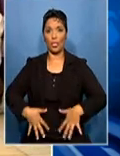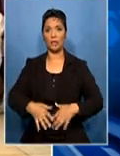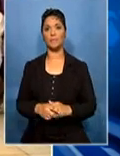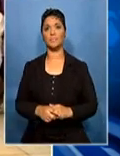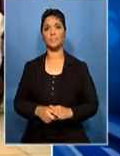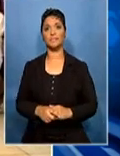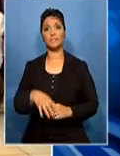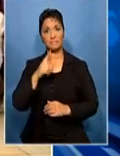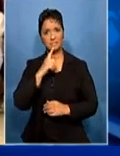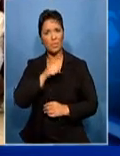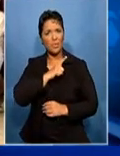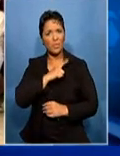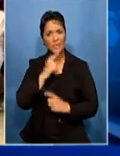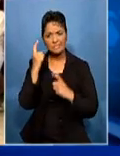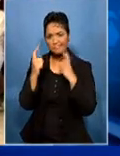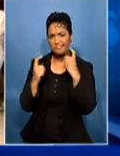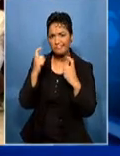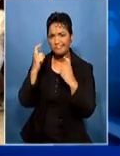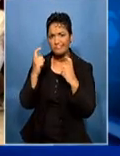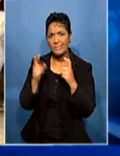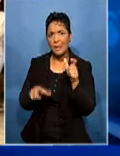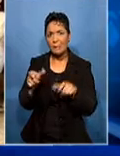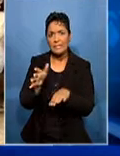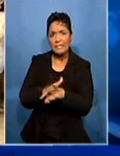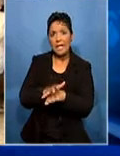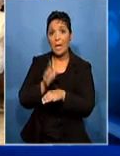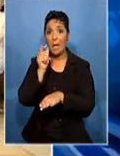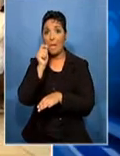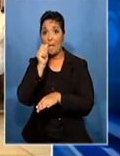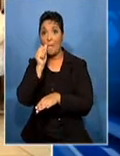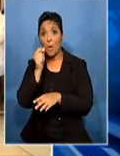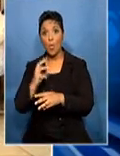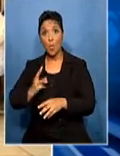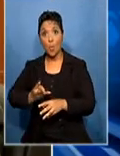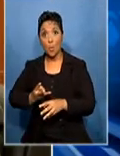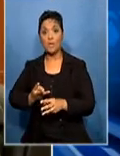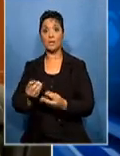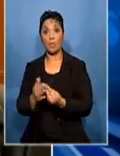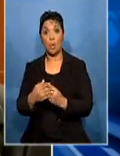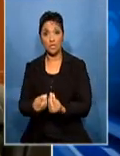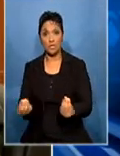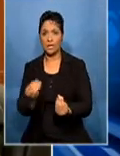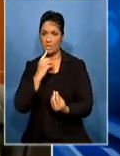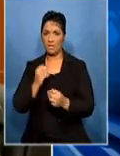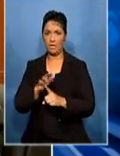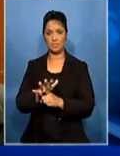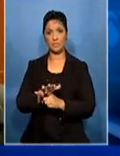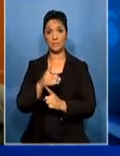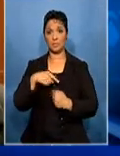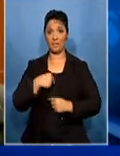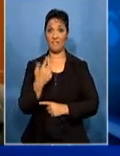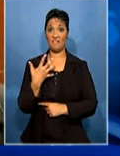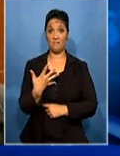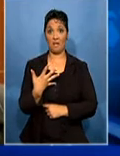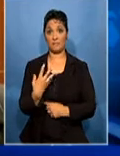The source of the outbreak remains a mystery. It seems men and children are most affected. We've got five fatalities